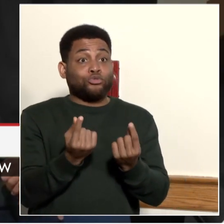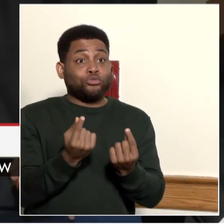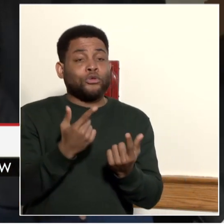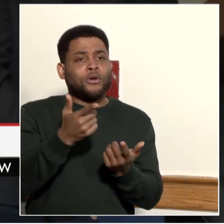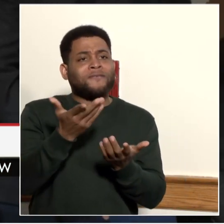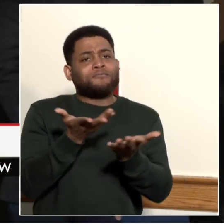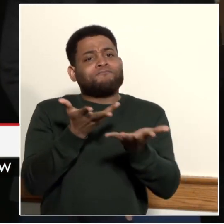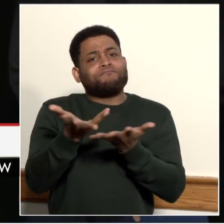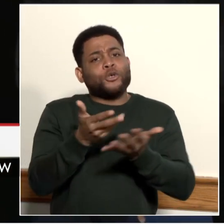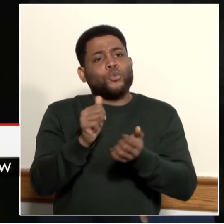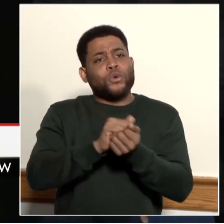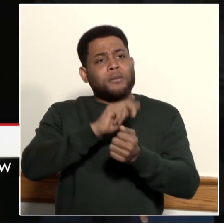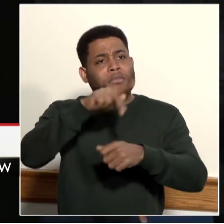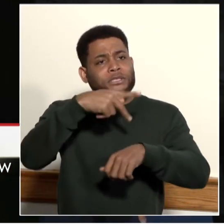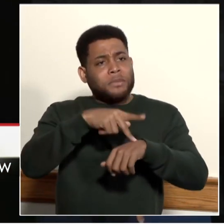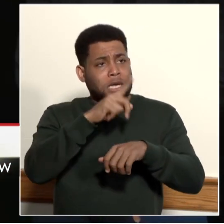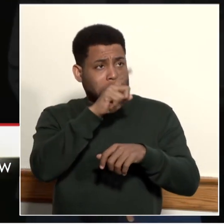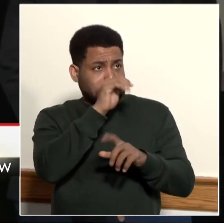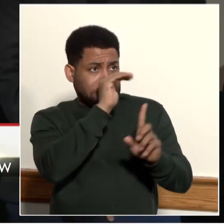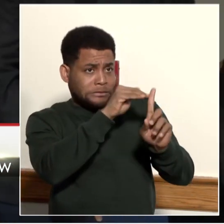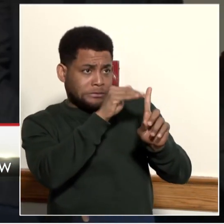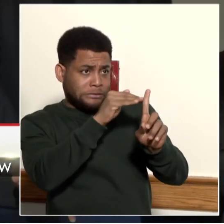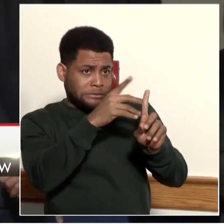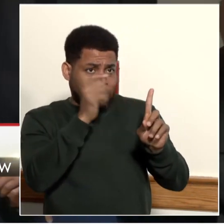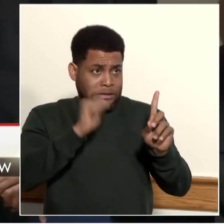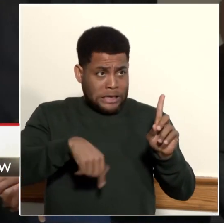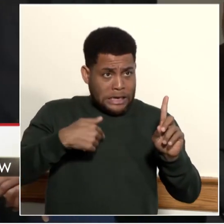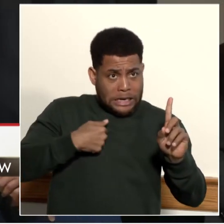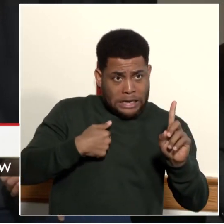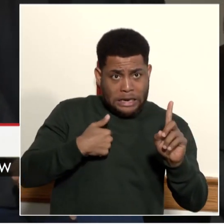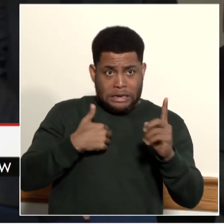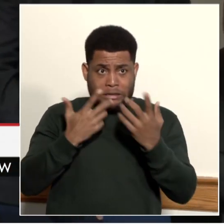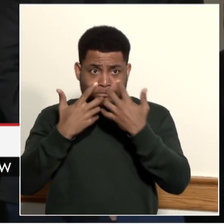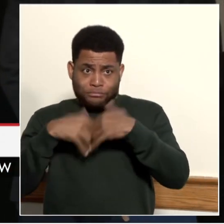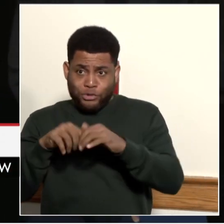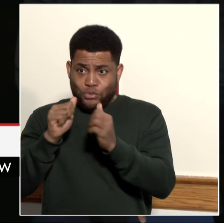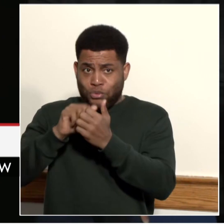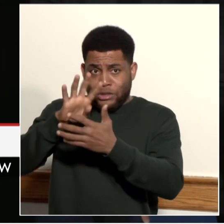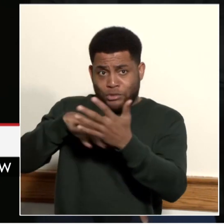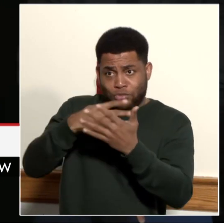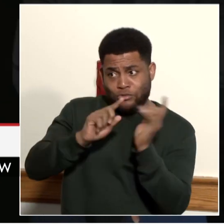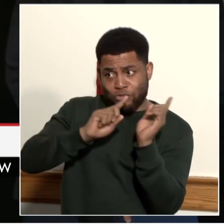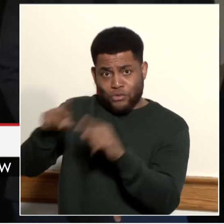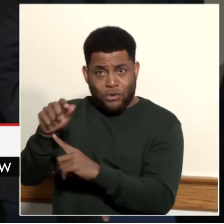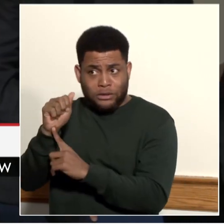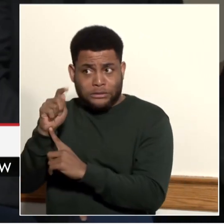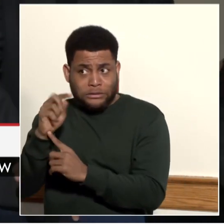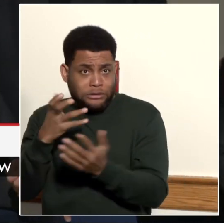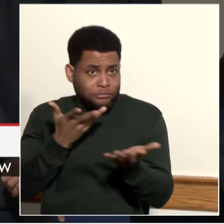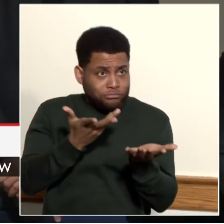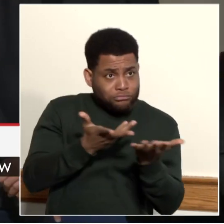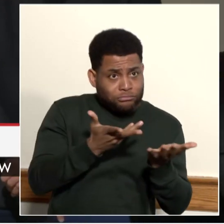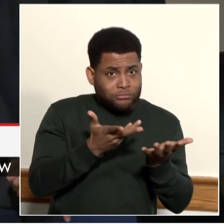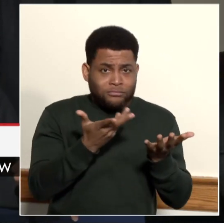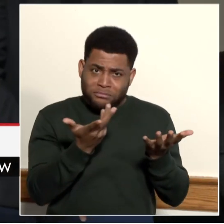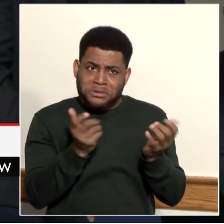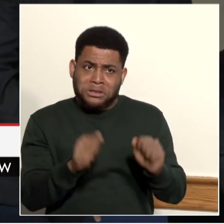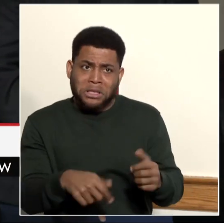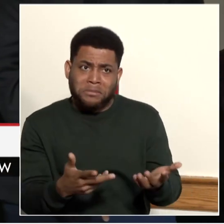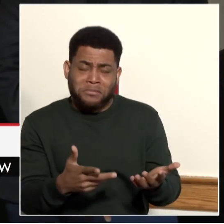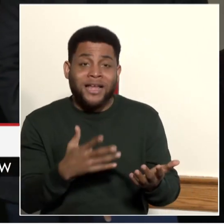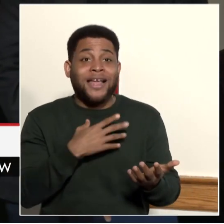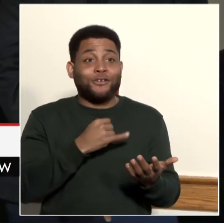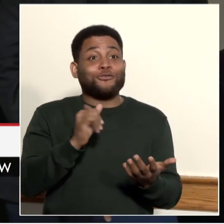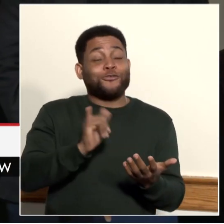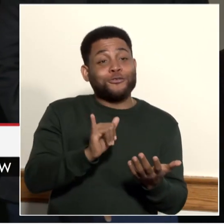Advanced Technical Center for part of your school day. We also announced that more than $17 million will be